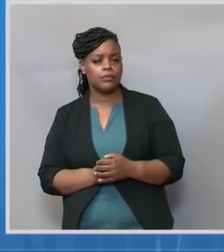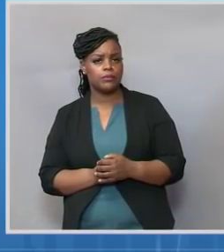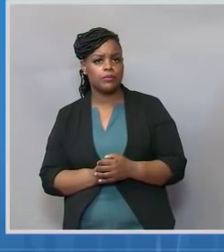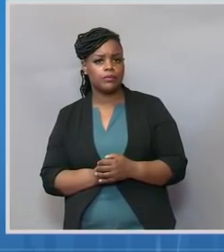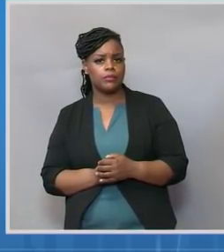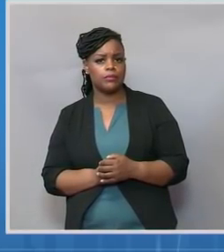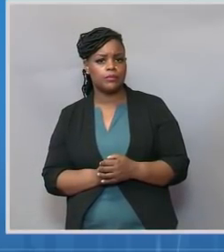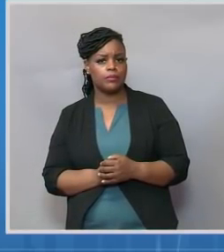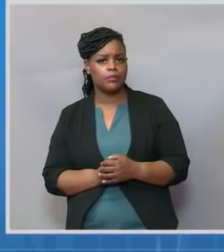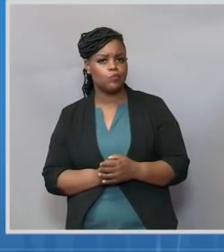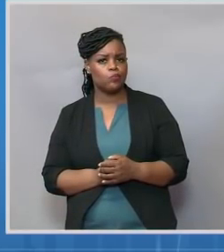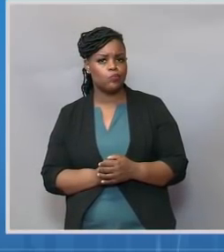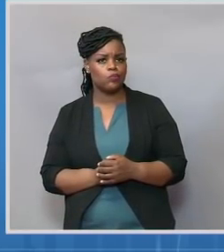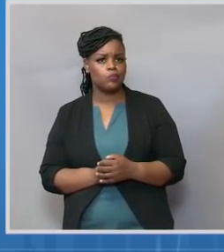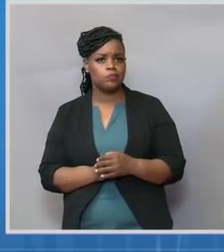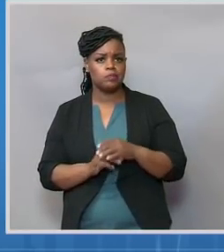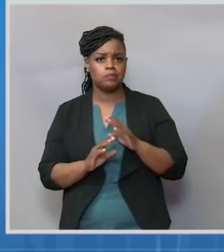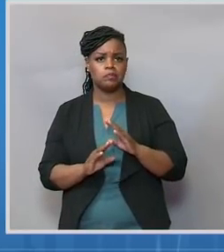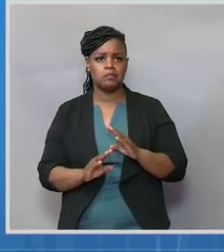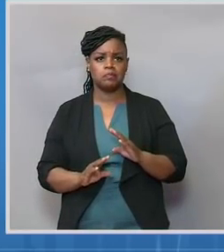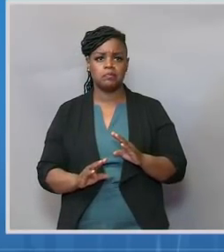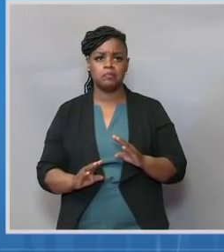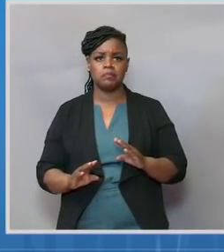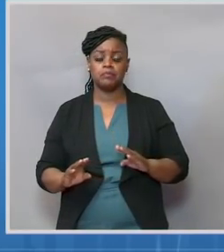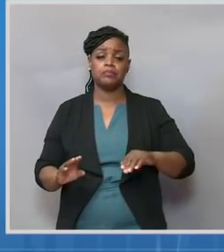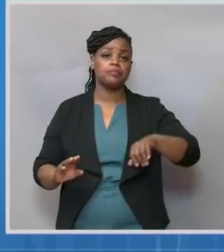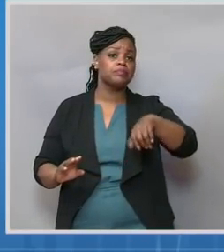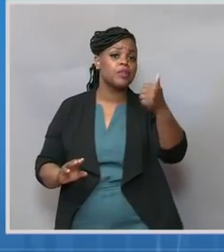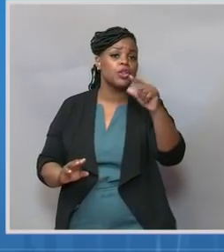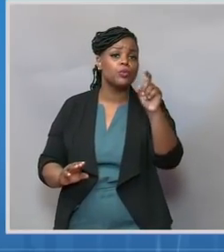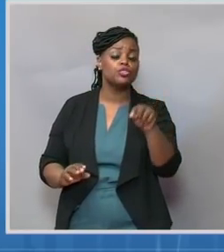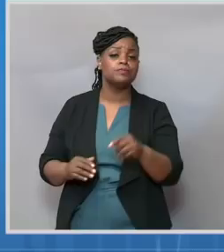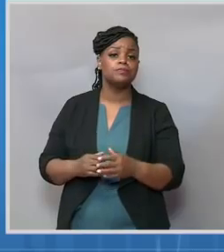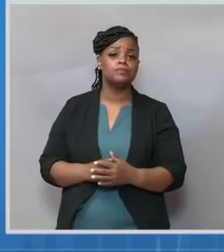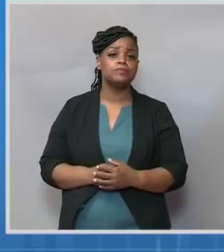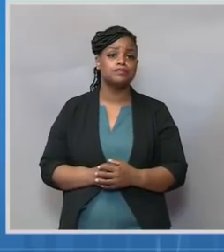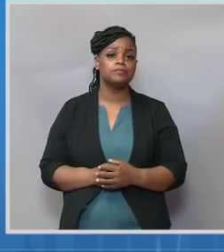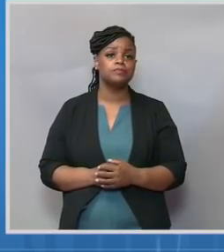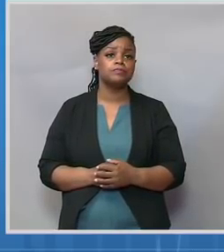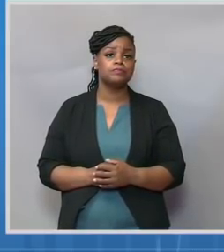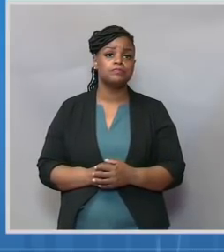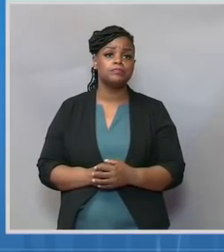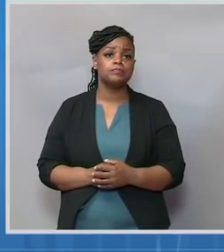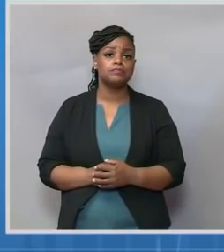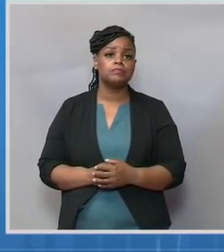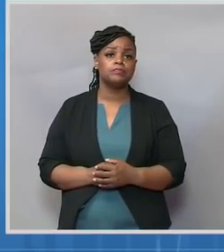All right, let's go to the next question. We will go to Josh Wingrove of Bloomberg.